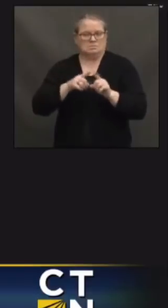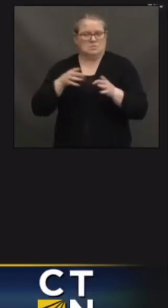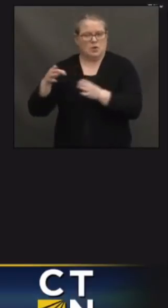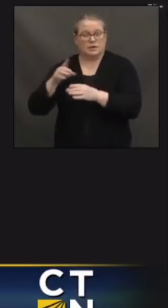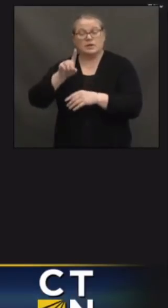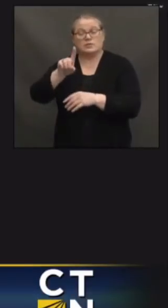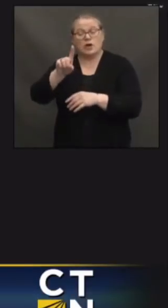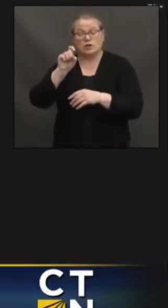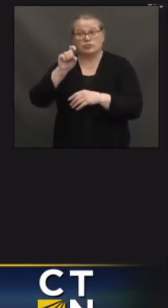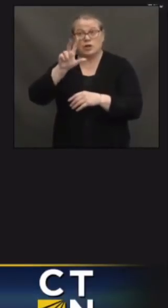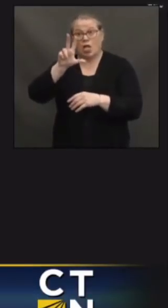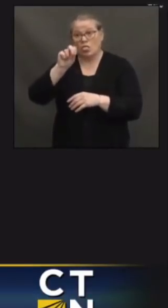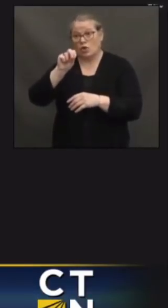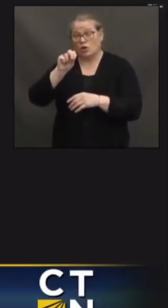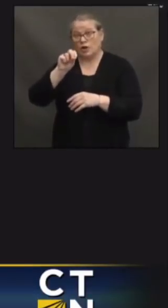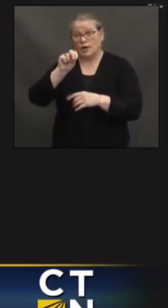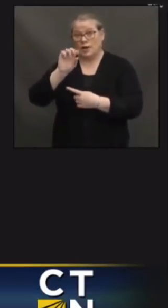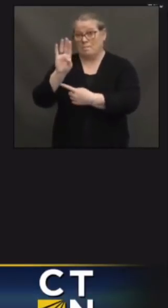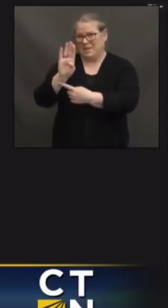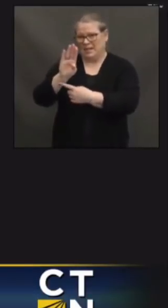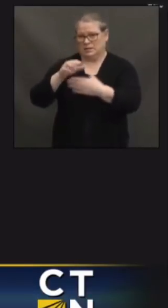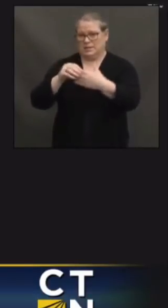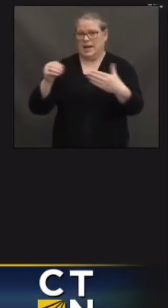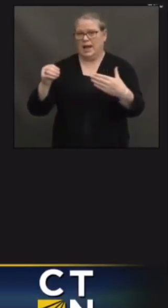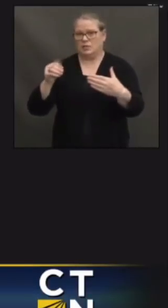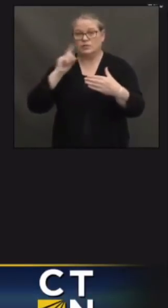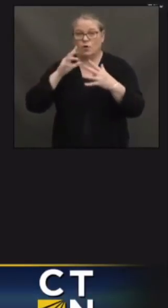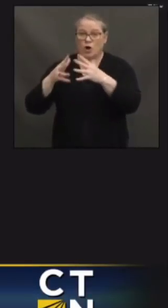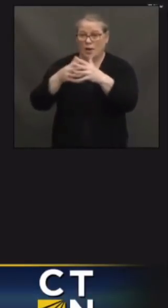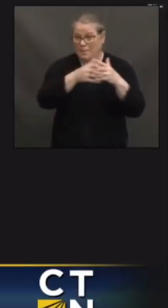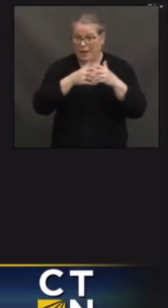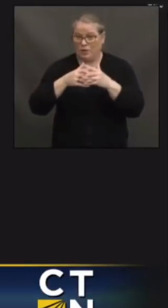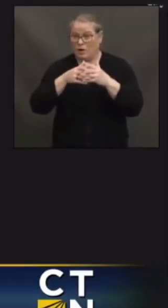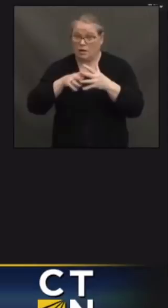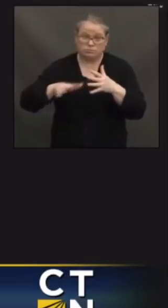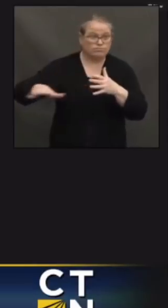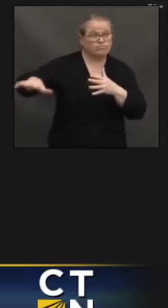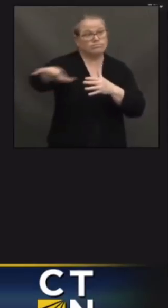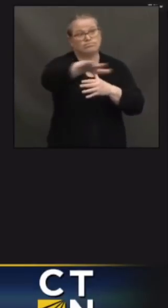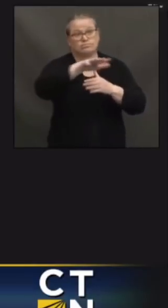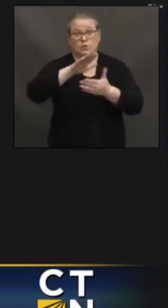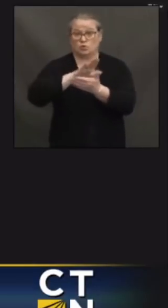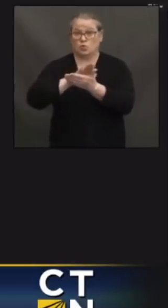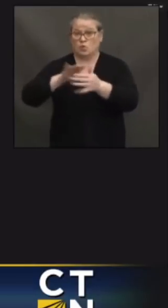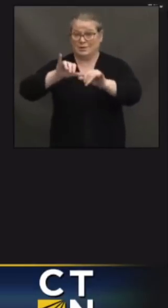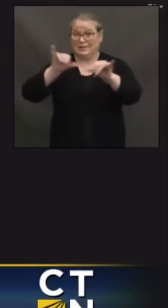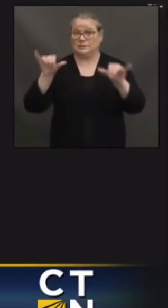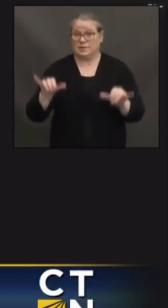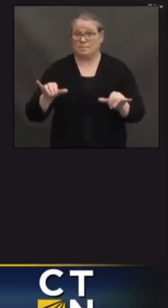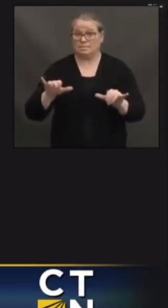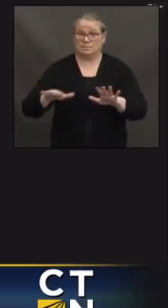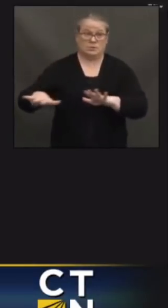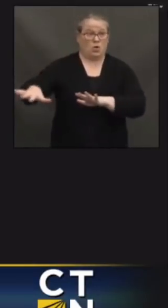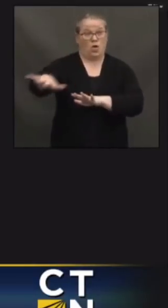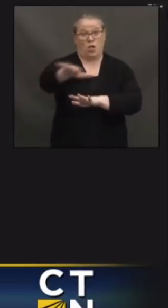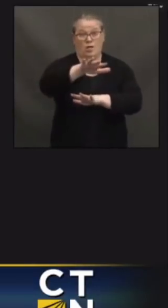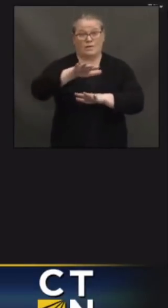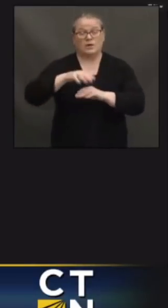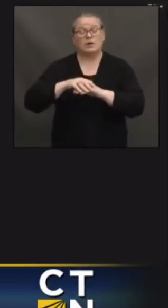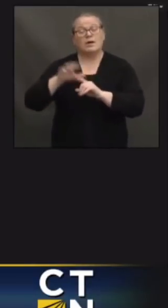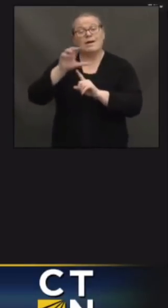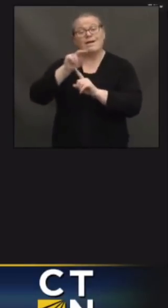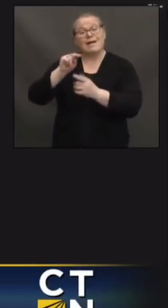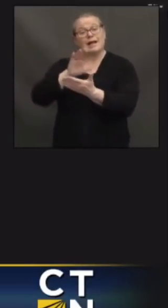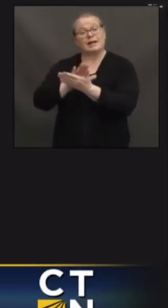$130 billion overall. And the reason that we have made this historic investment in Connecticut schools